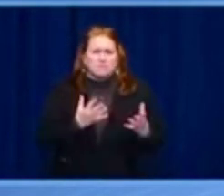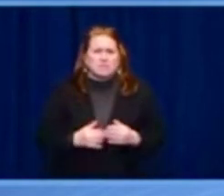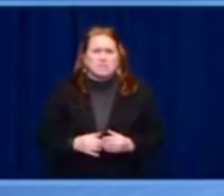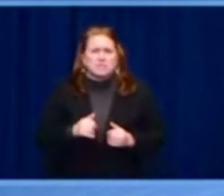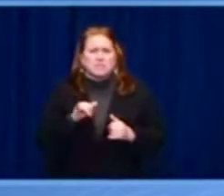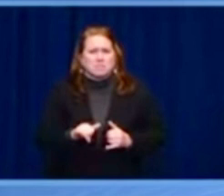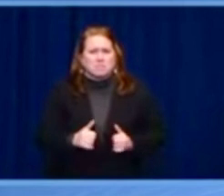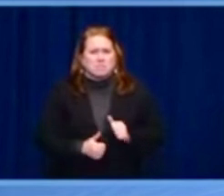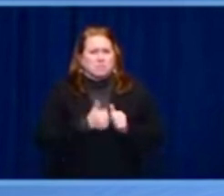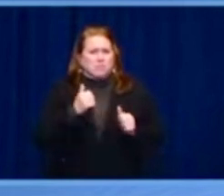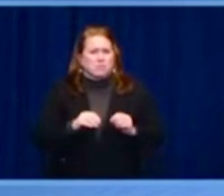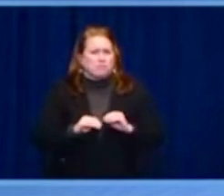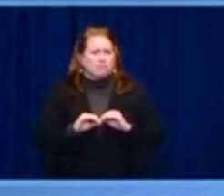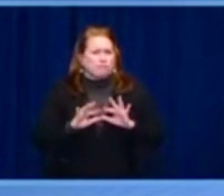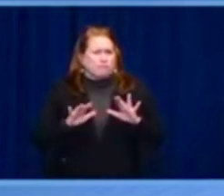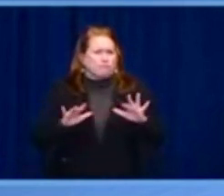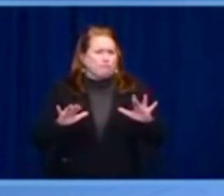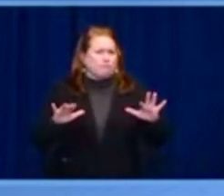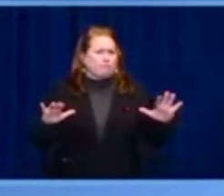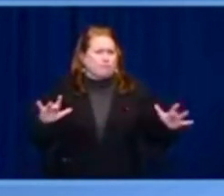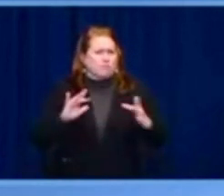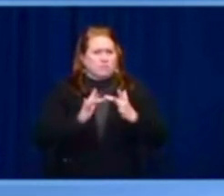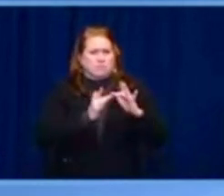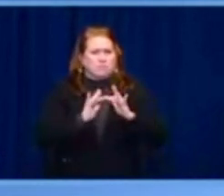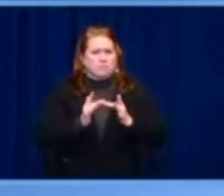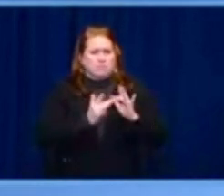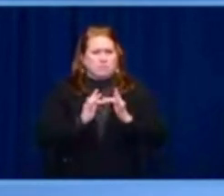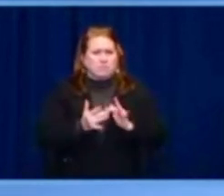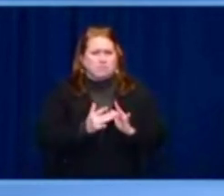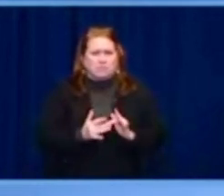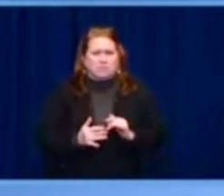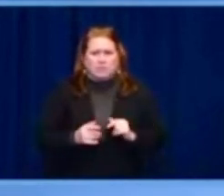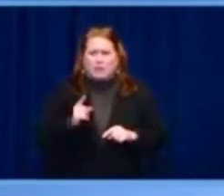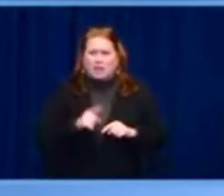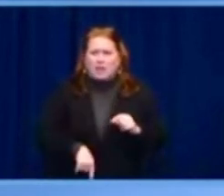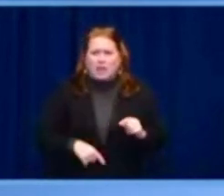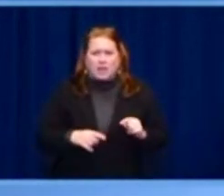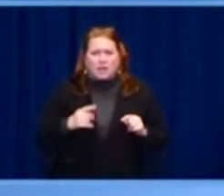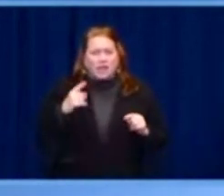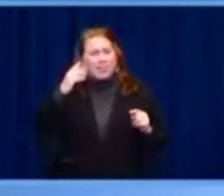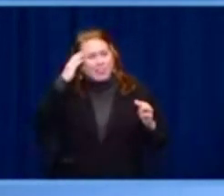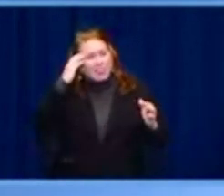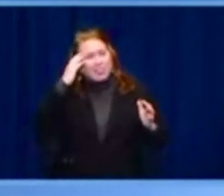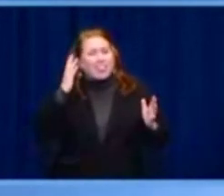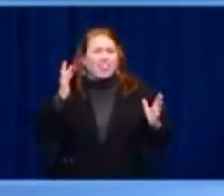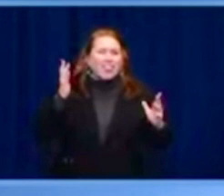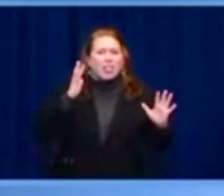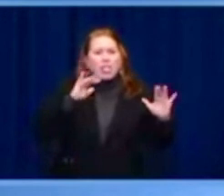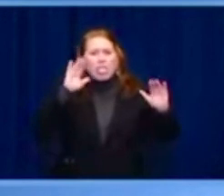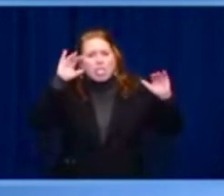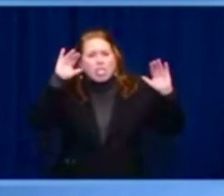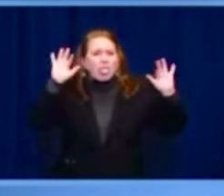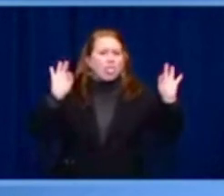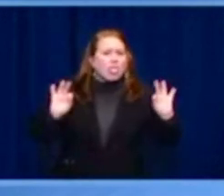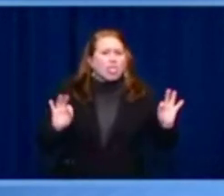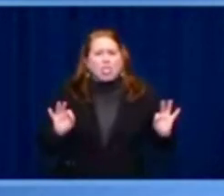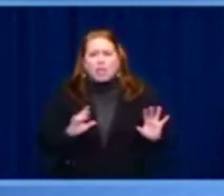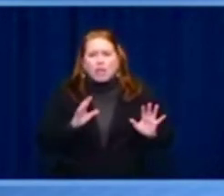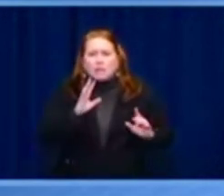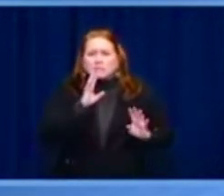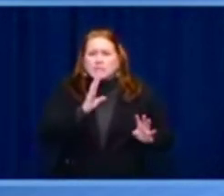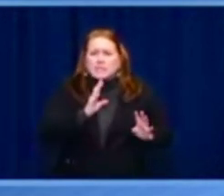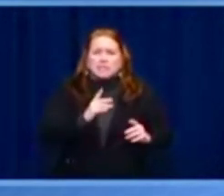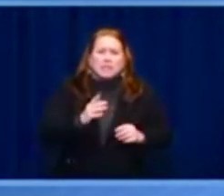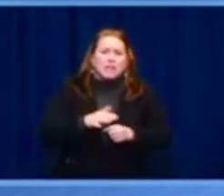threats. We also increased our support for media freedom and independent journalism in Ukraine and the Western